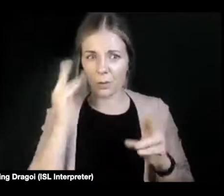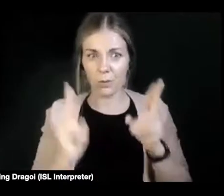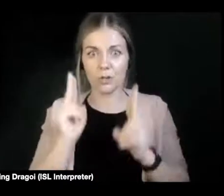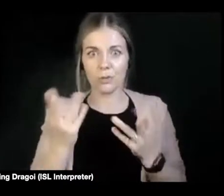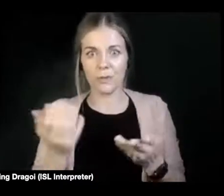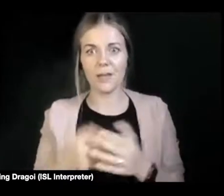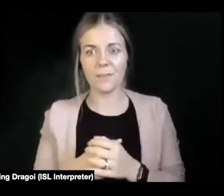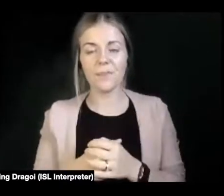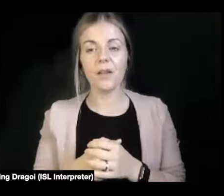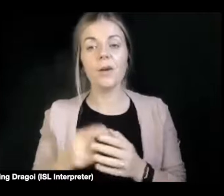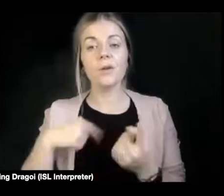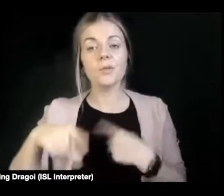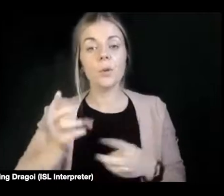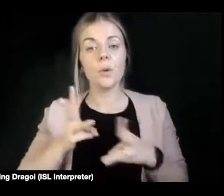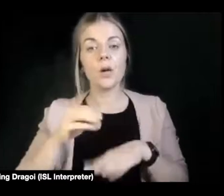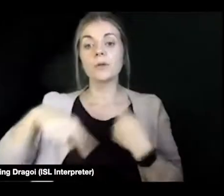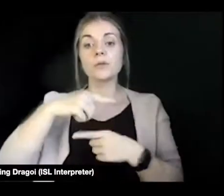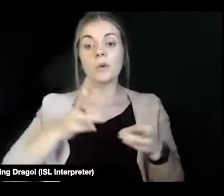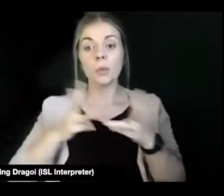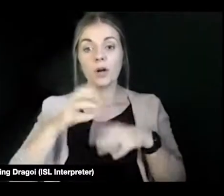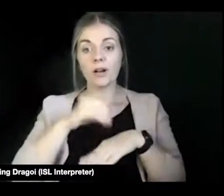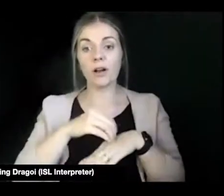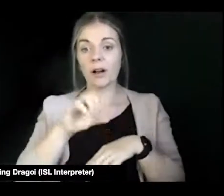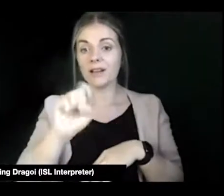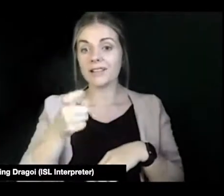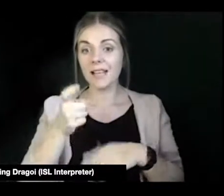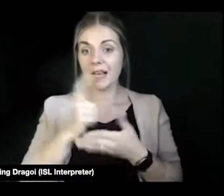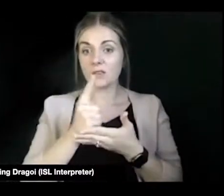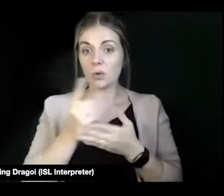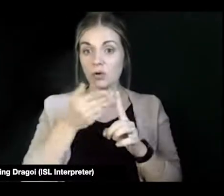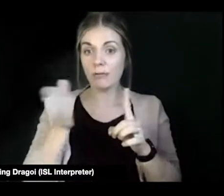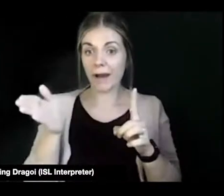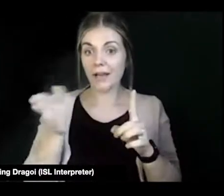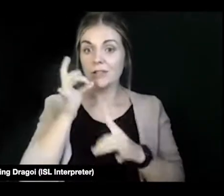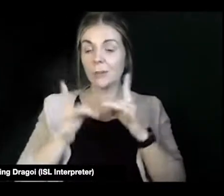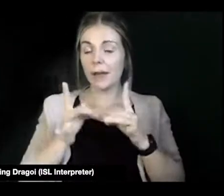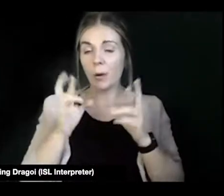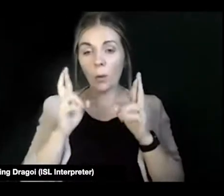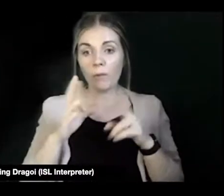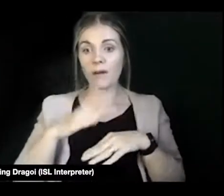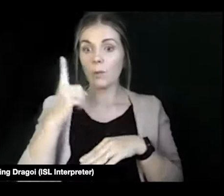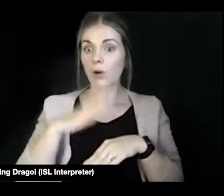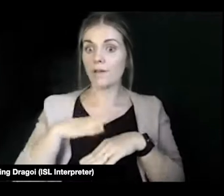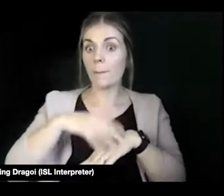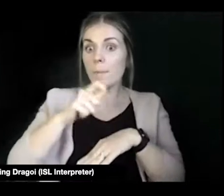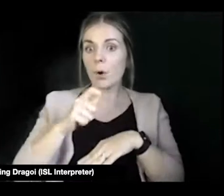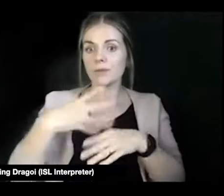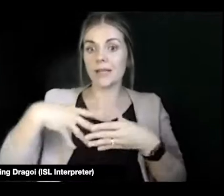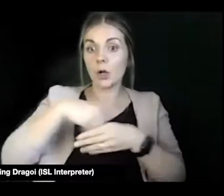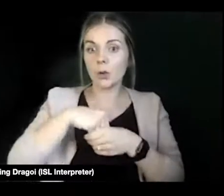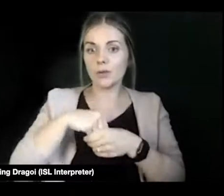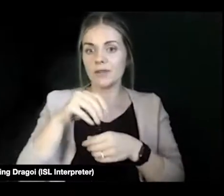we're working on the sex toy range to make it hopefully one of the most inclusive sex toy range that exists.